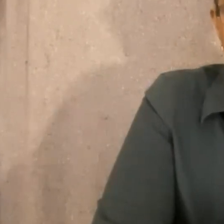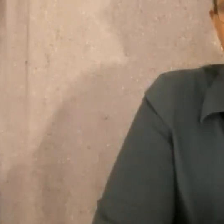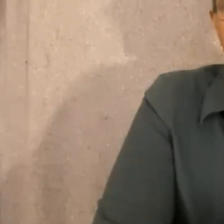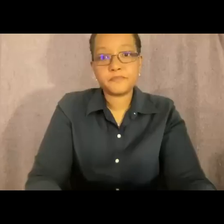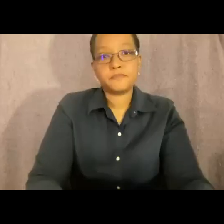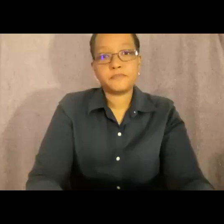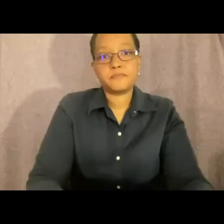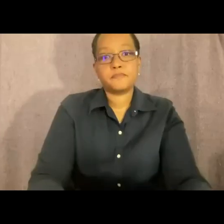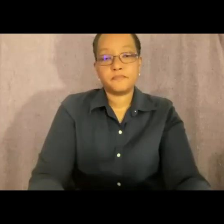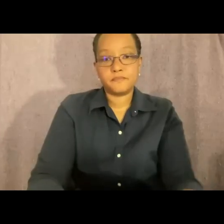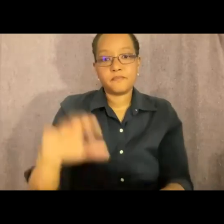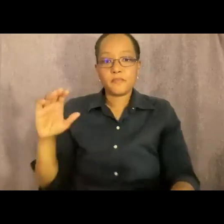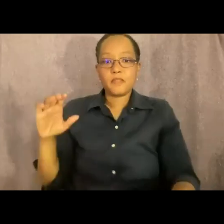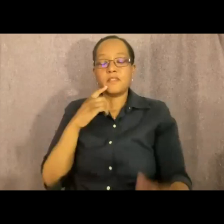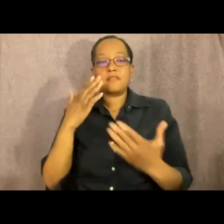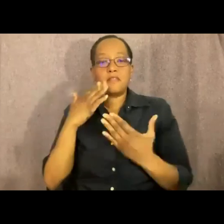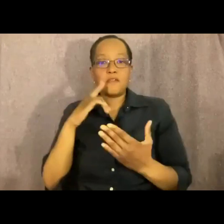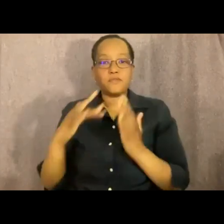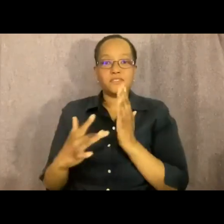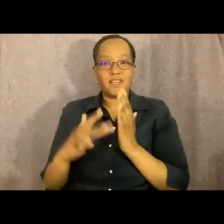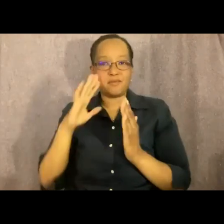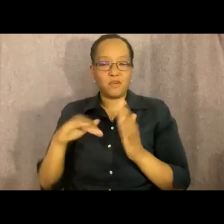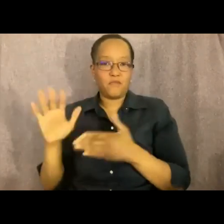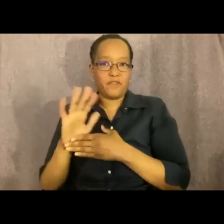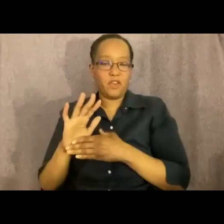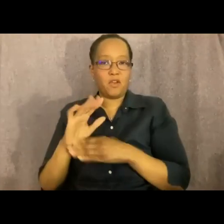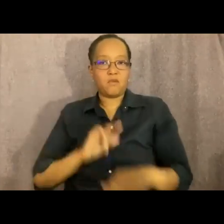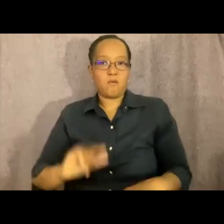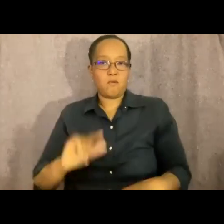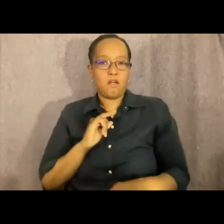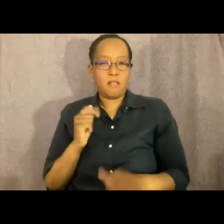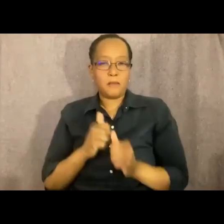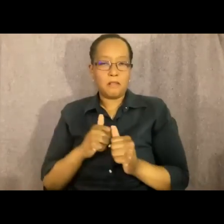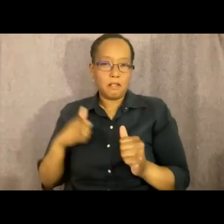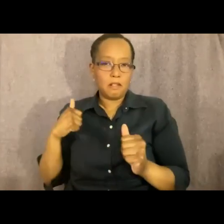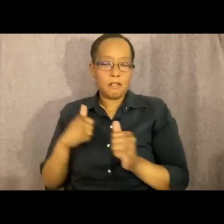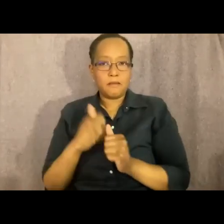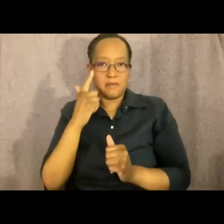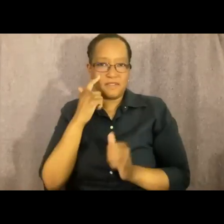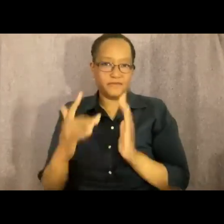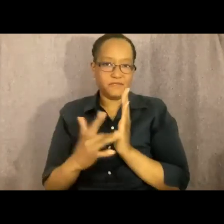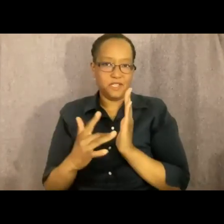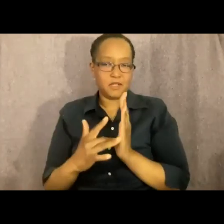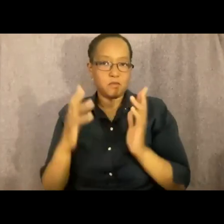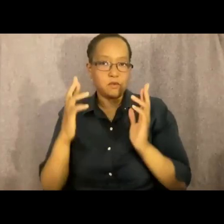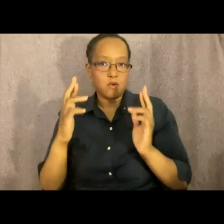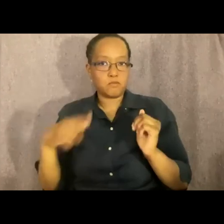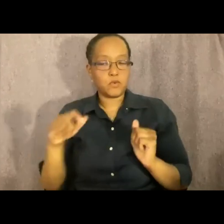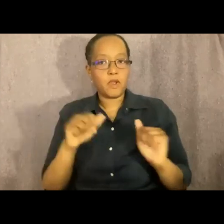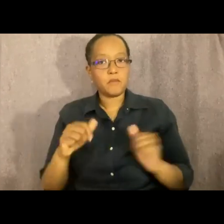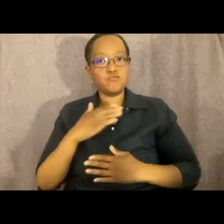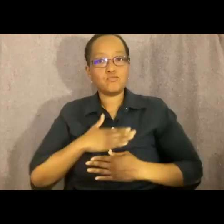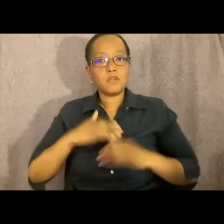So apologies for that. But we hope you got to enjoy Soyeon's amazing film and the way she captures